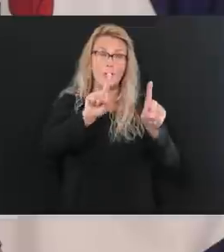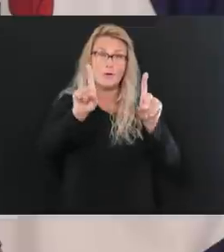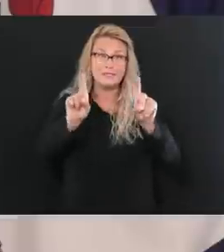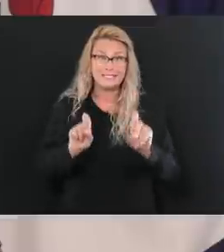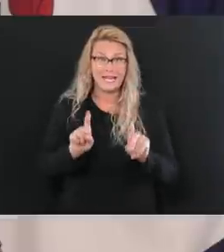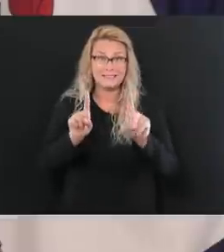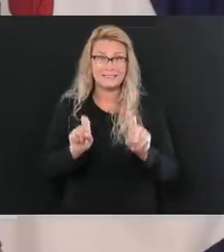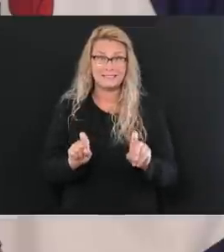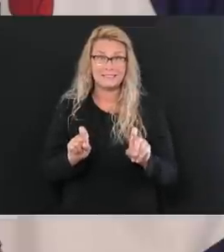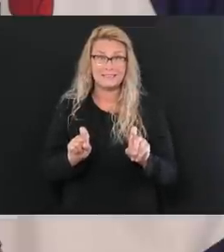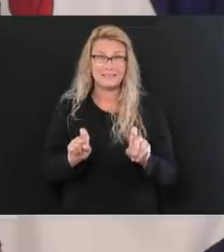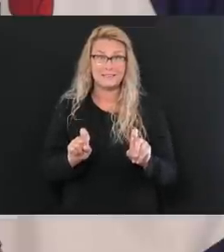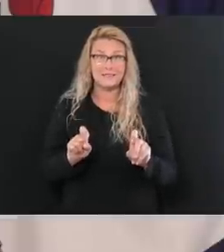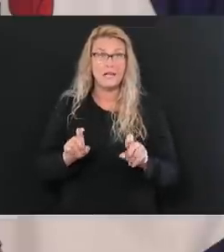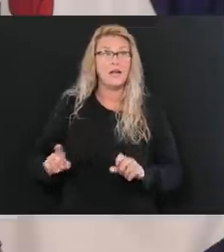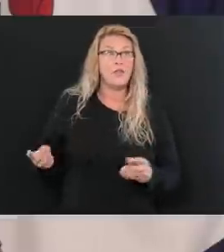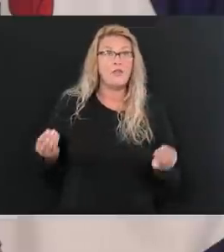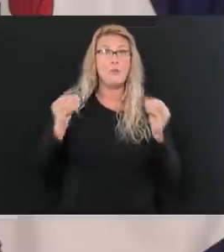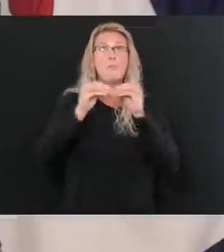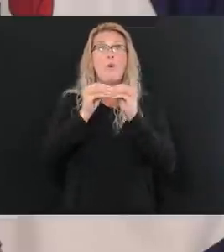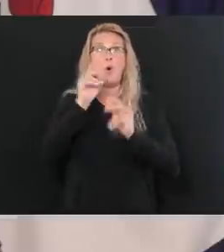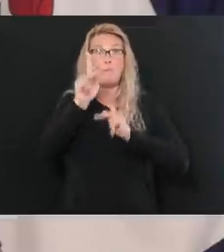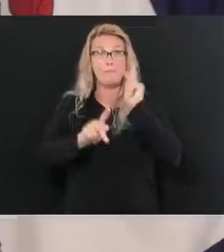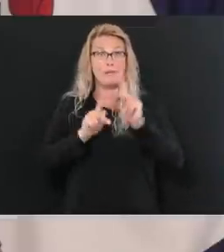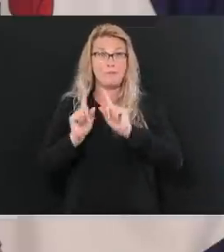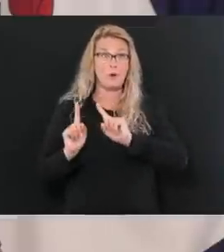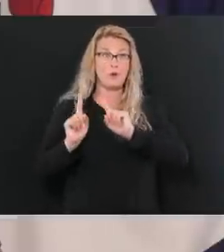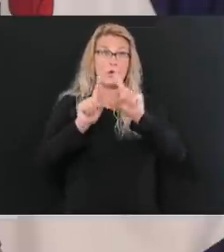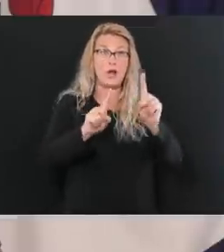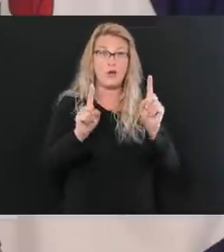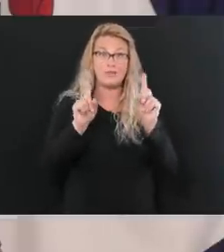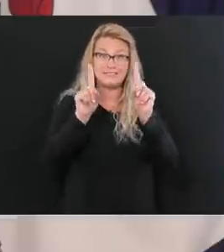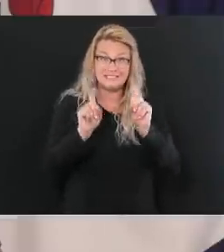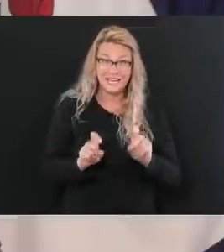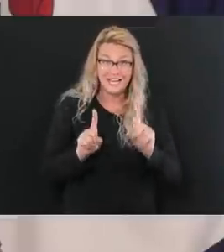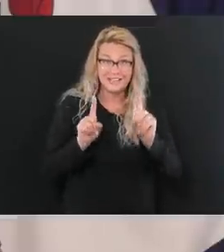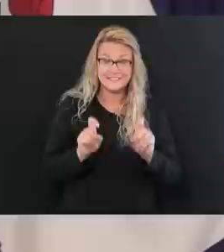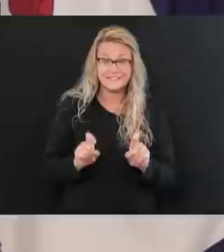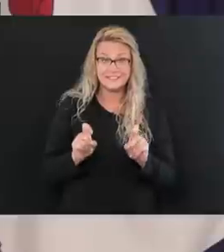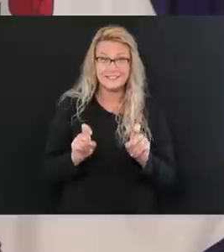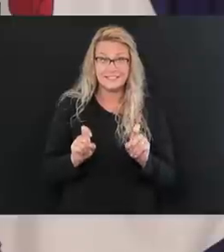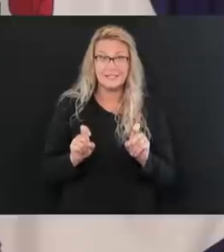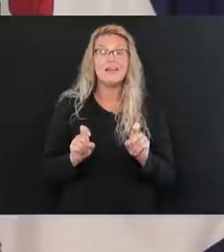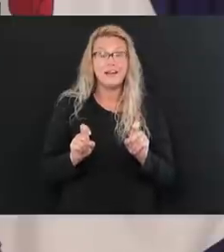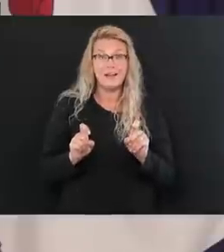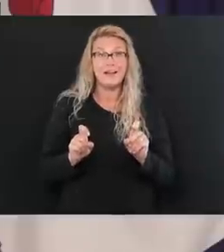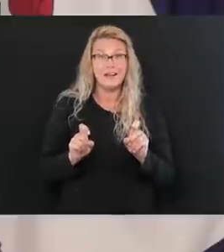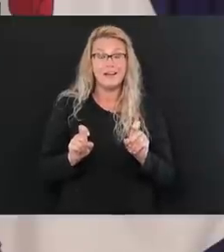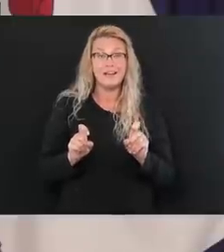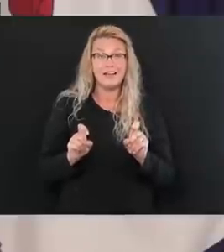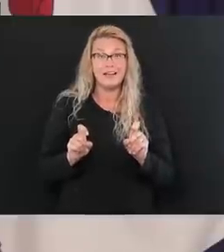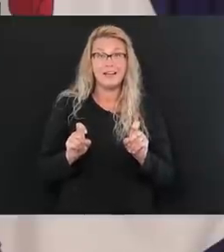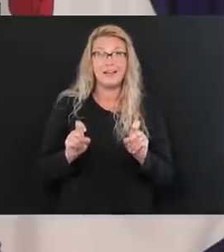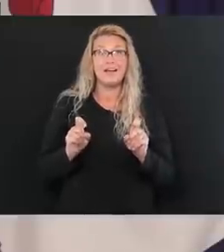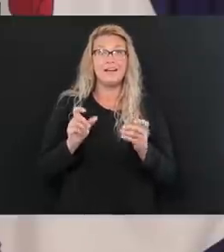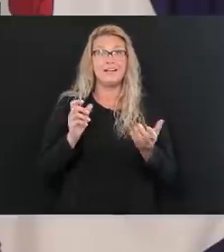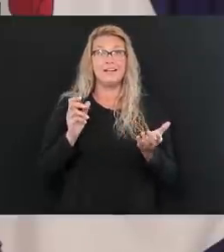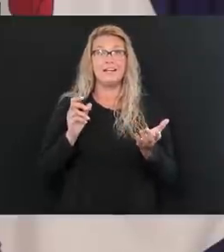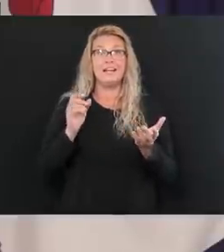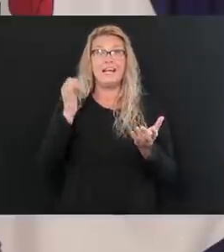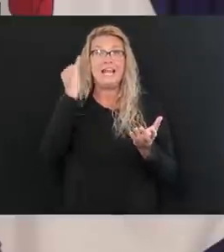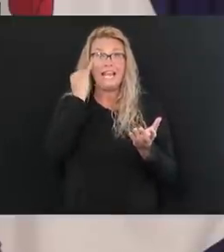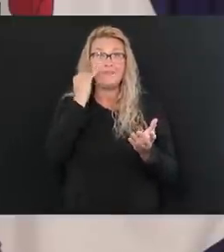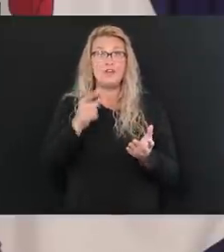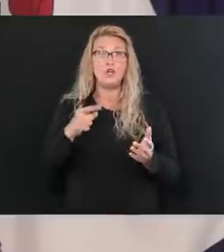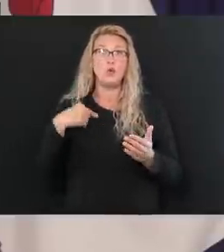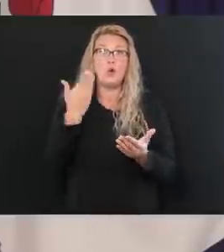able to test more. The only way we can achieve knowing is just what I just said, to test